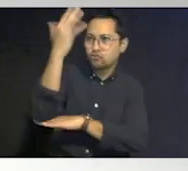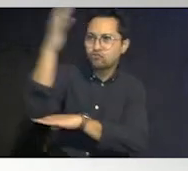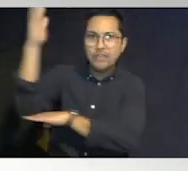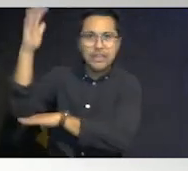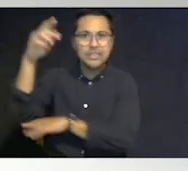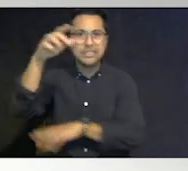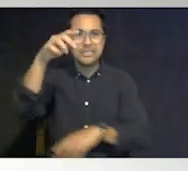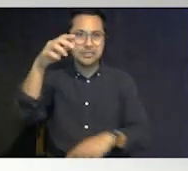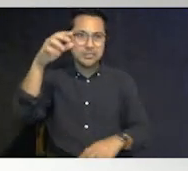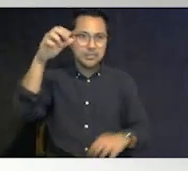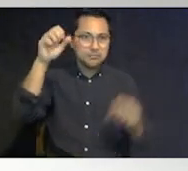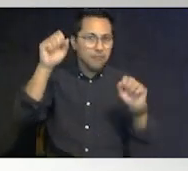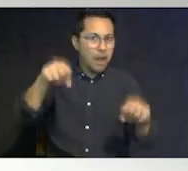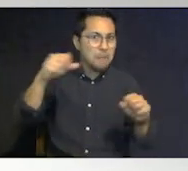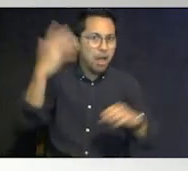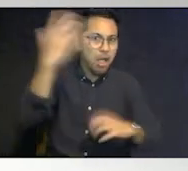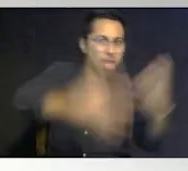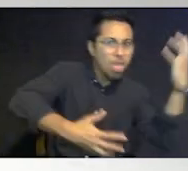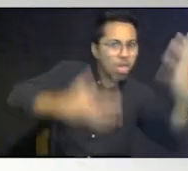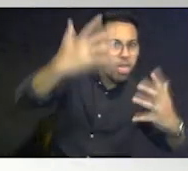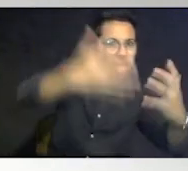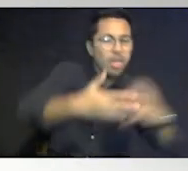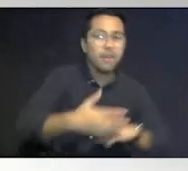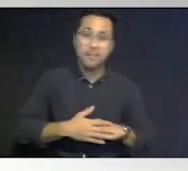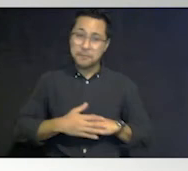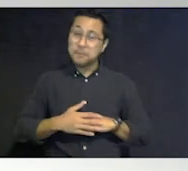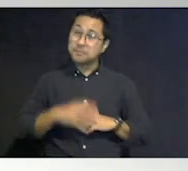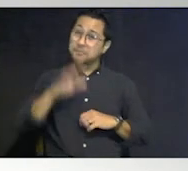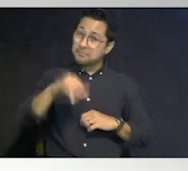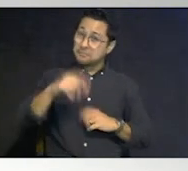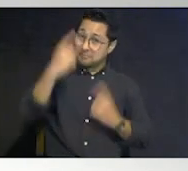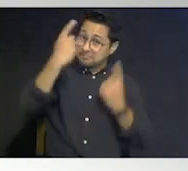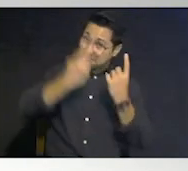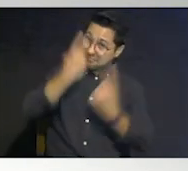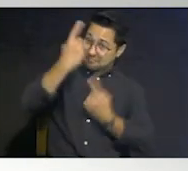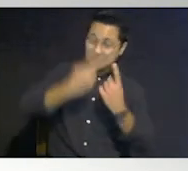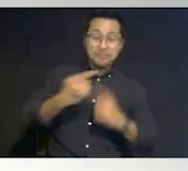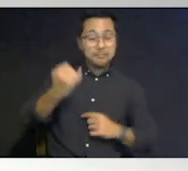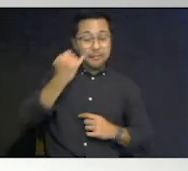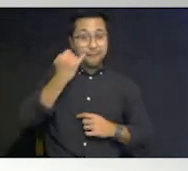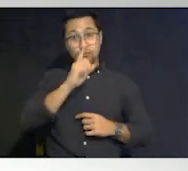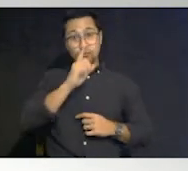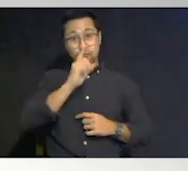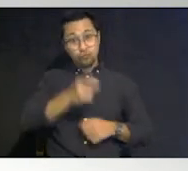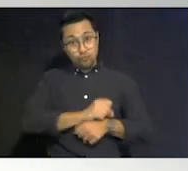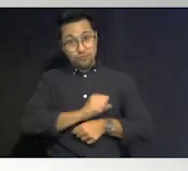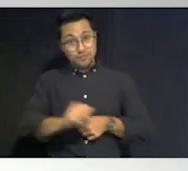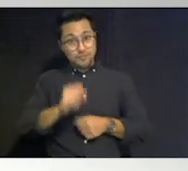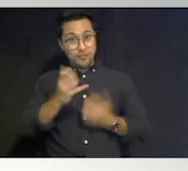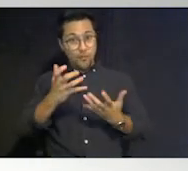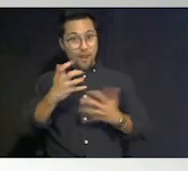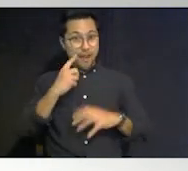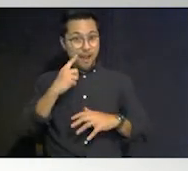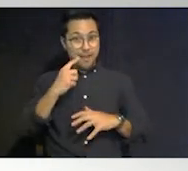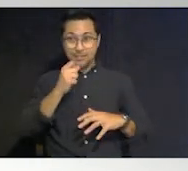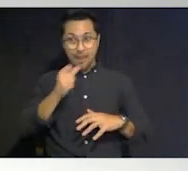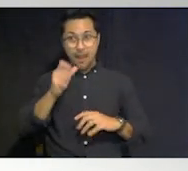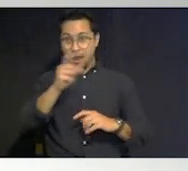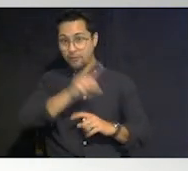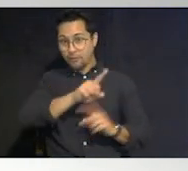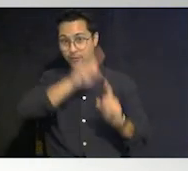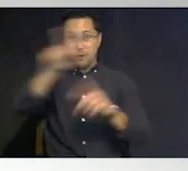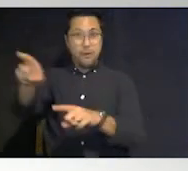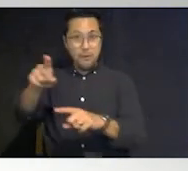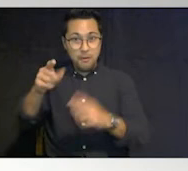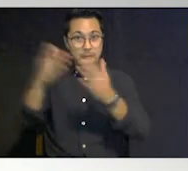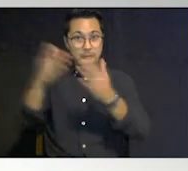be a problem if there's a storm and those are things to think about if you really at our suggestion want to stay out of public shelters and if